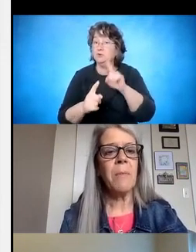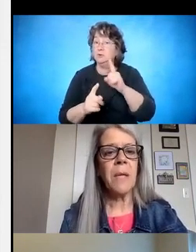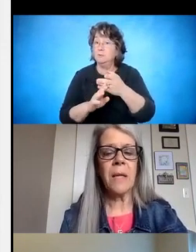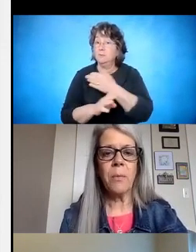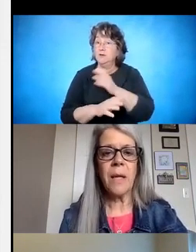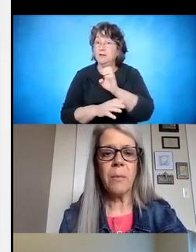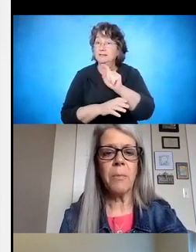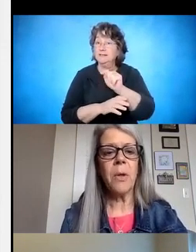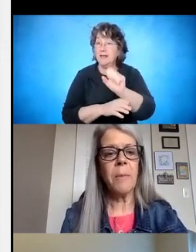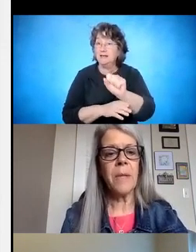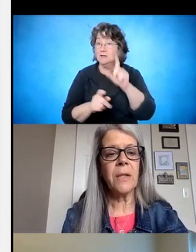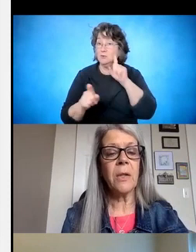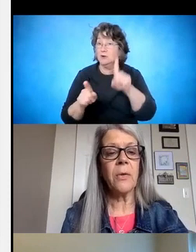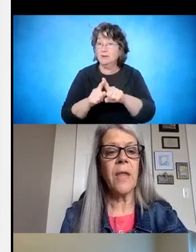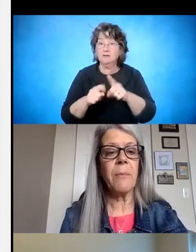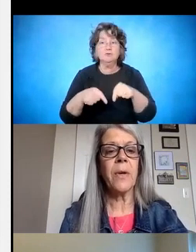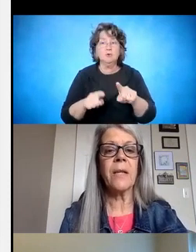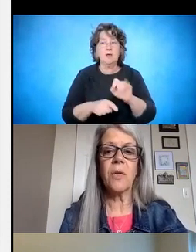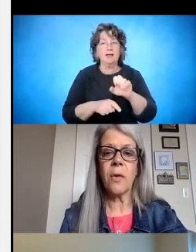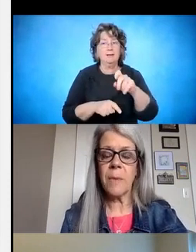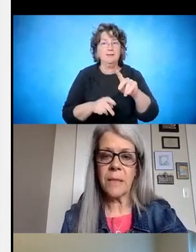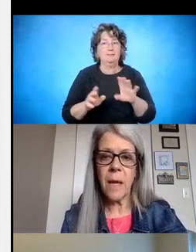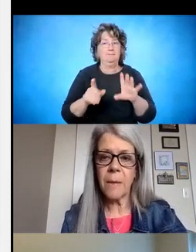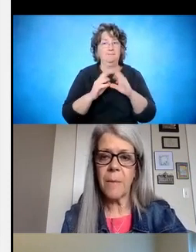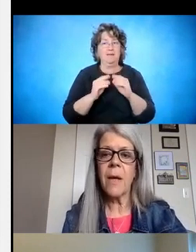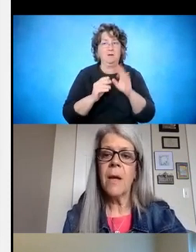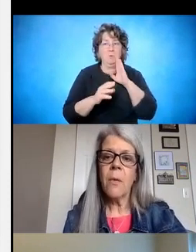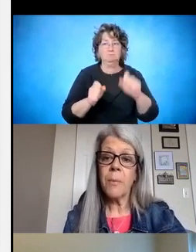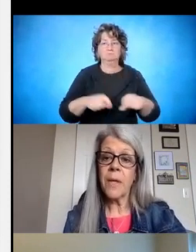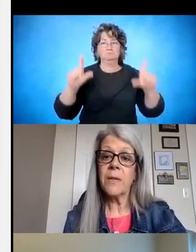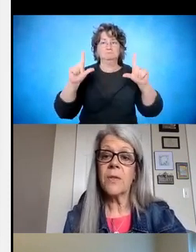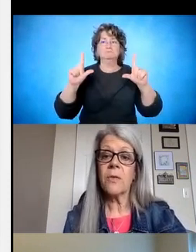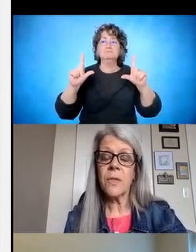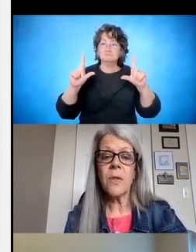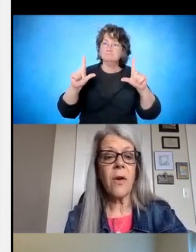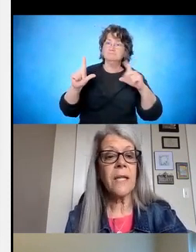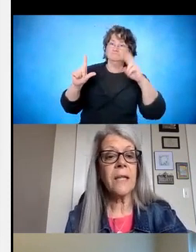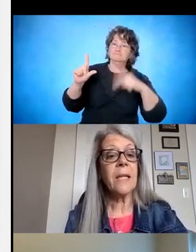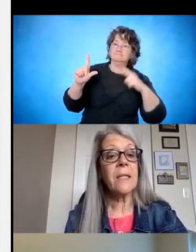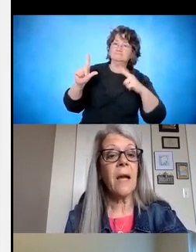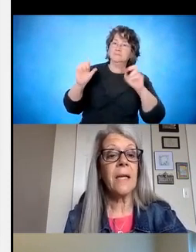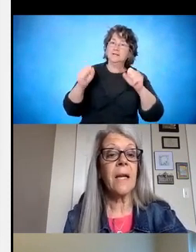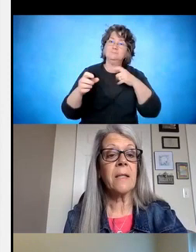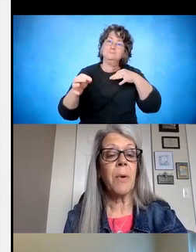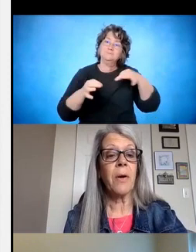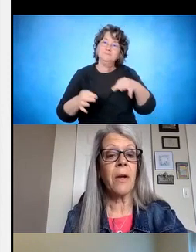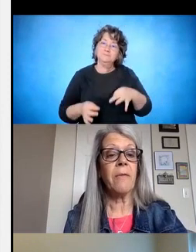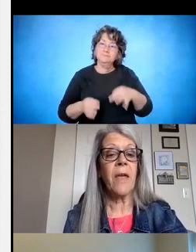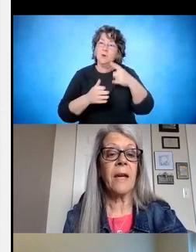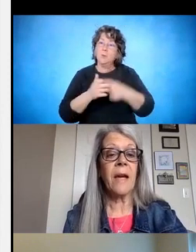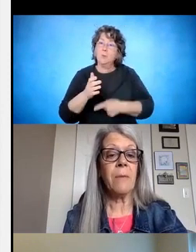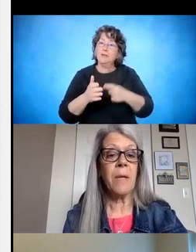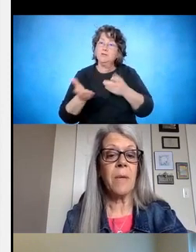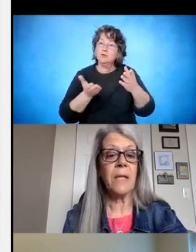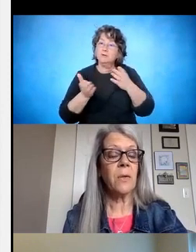IEP meeting, we'll be able to pull up and include that Pre-ETS Agreement and talk about what Pre-ETS services are and get that signed as a part of